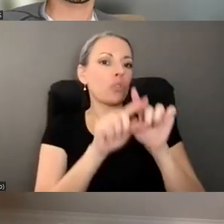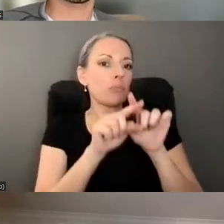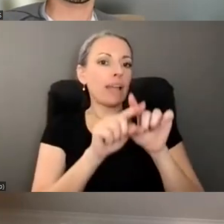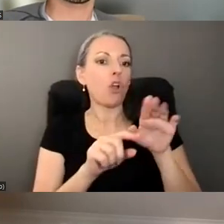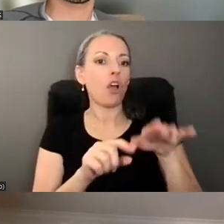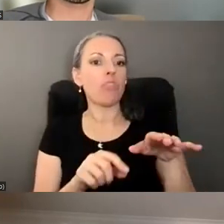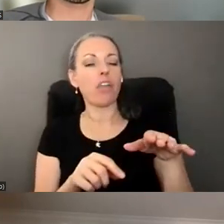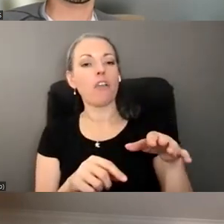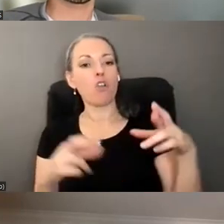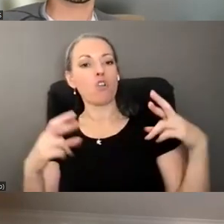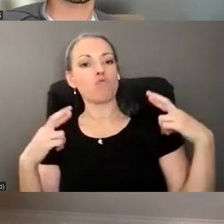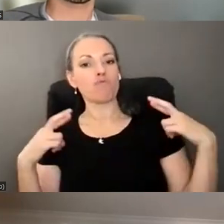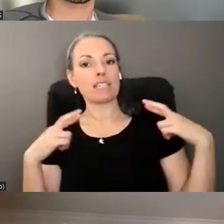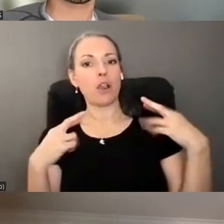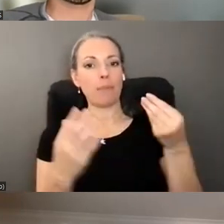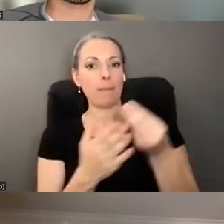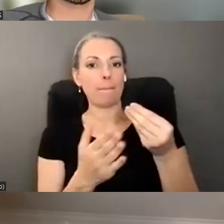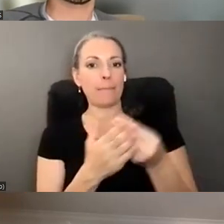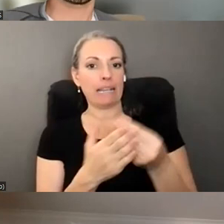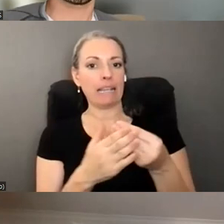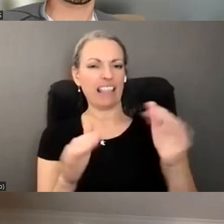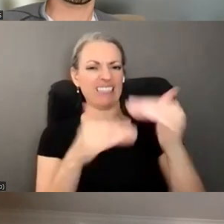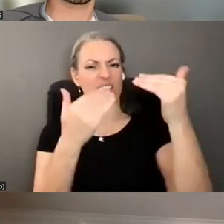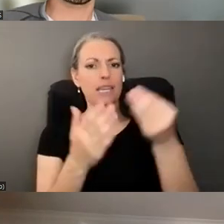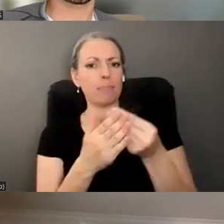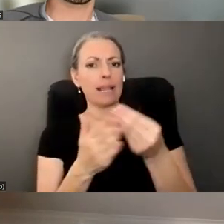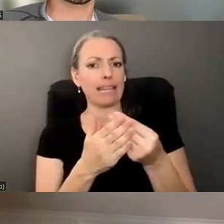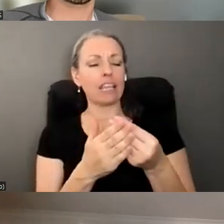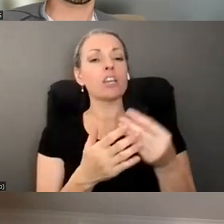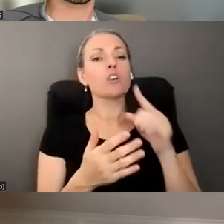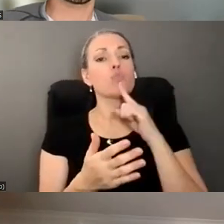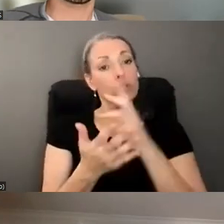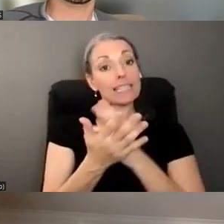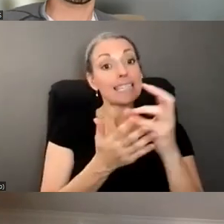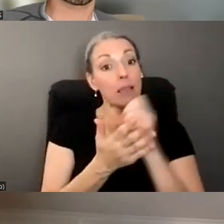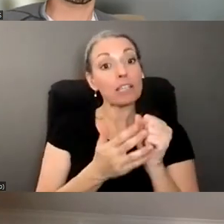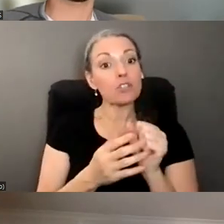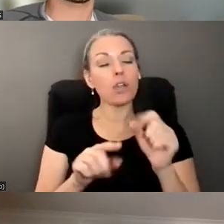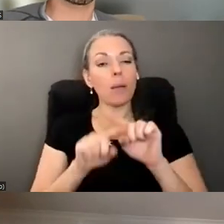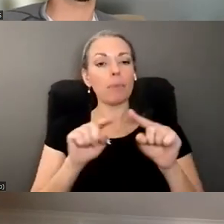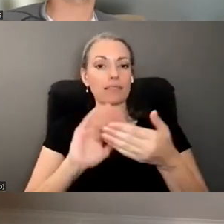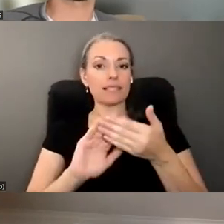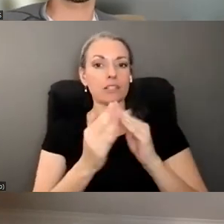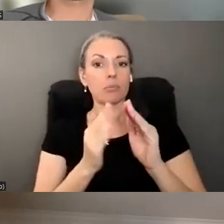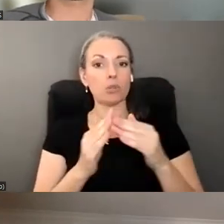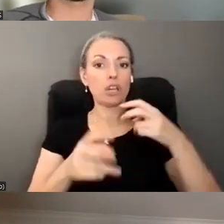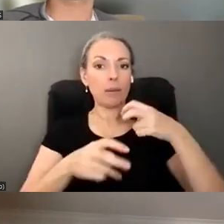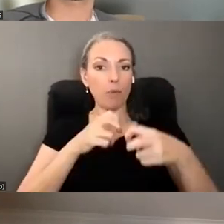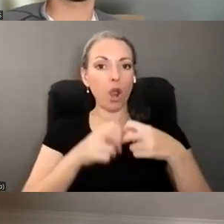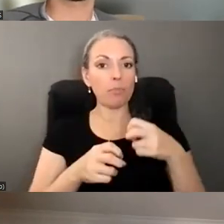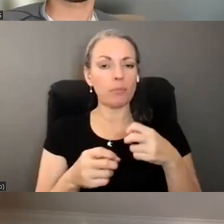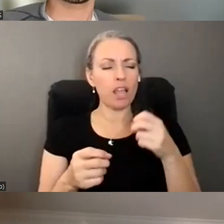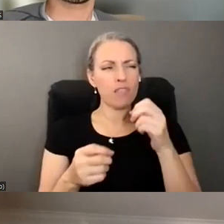and a limited amount of funds so it's even more damaging but this is a community problem where they are targeting